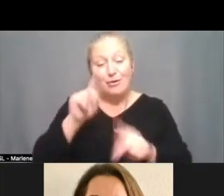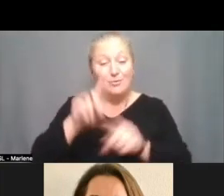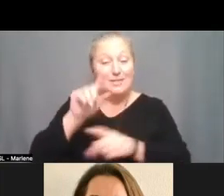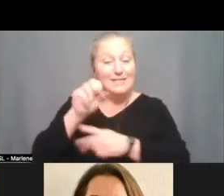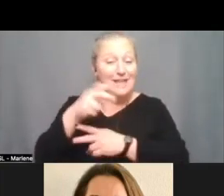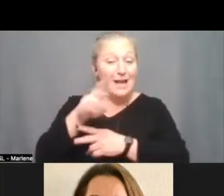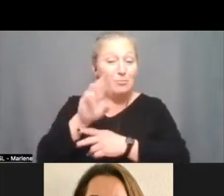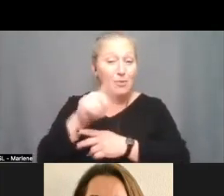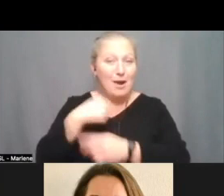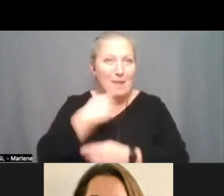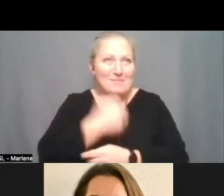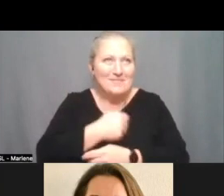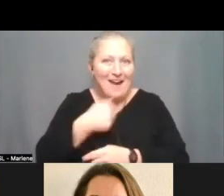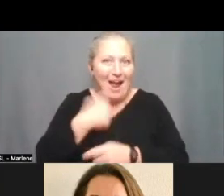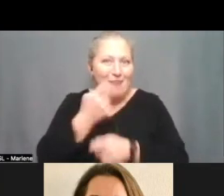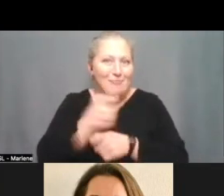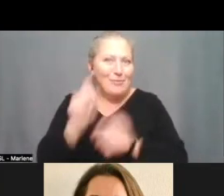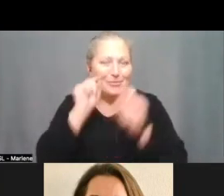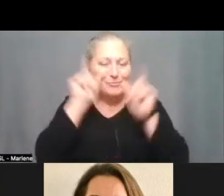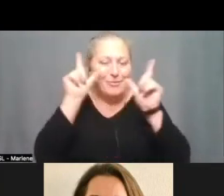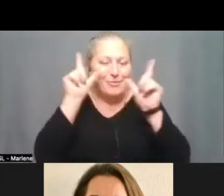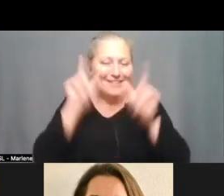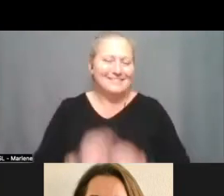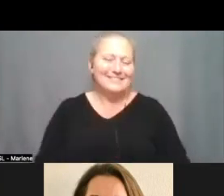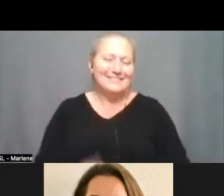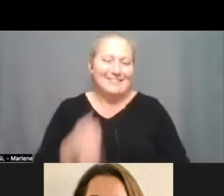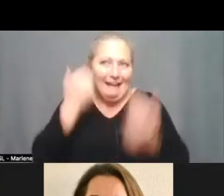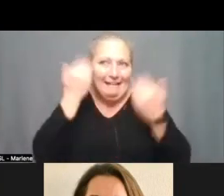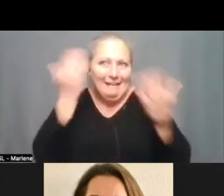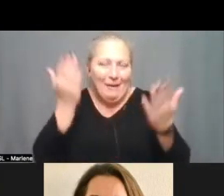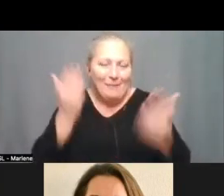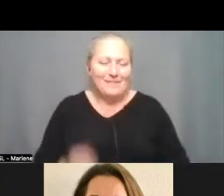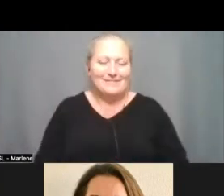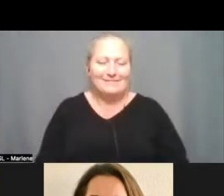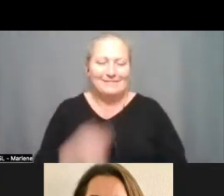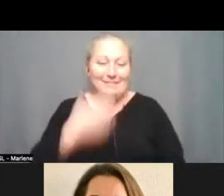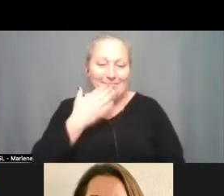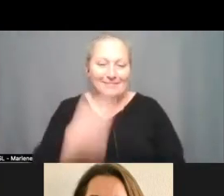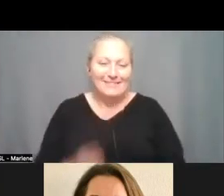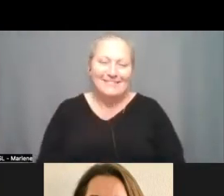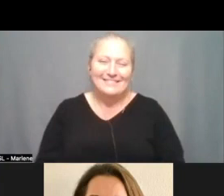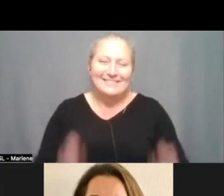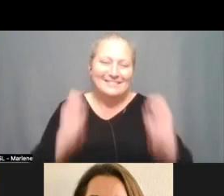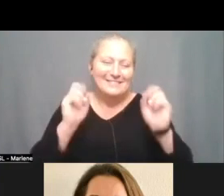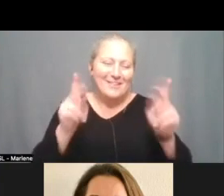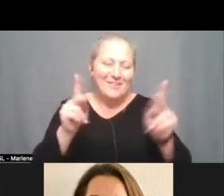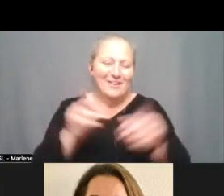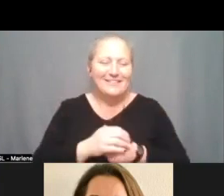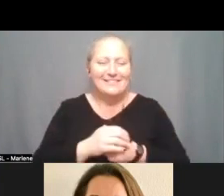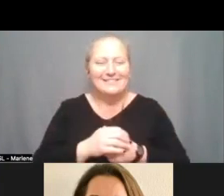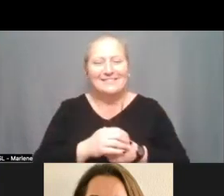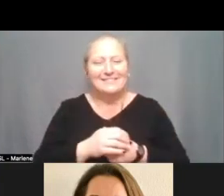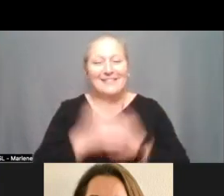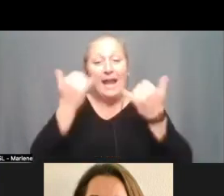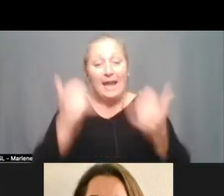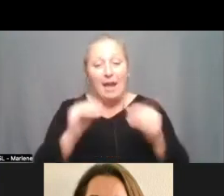that i ruined the surprise i didn't know okay um we are now moving